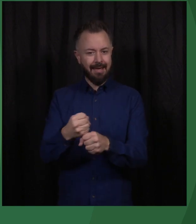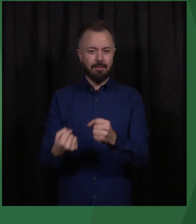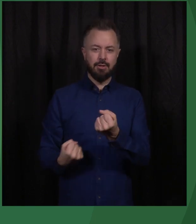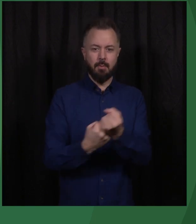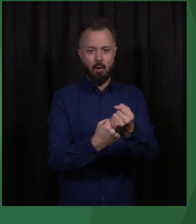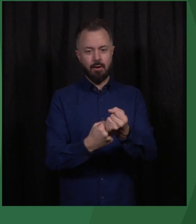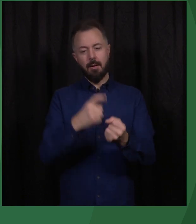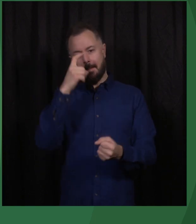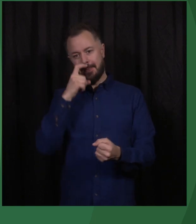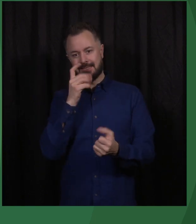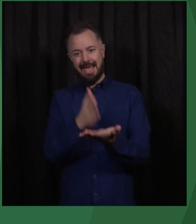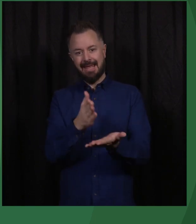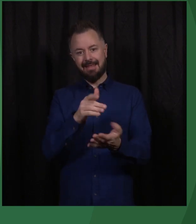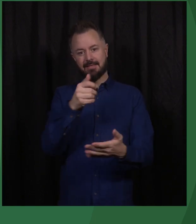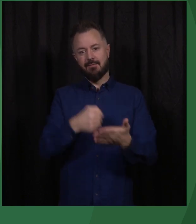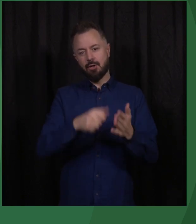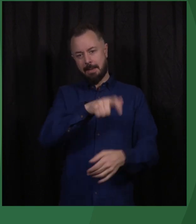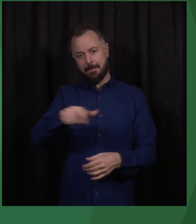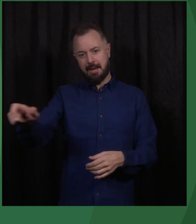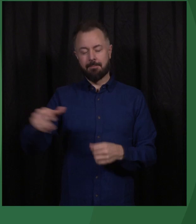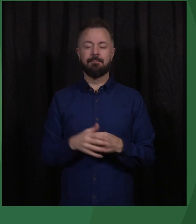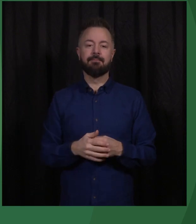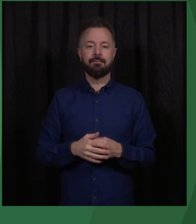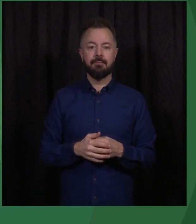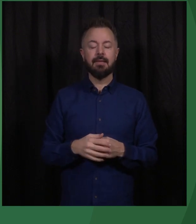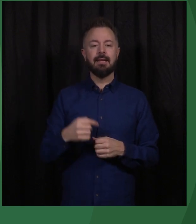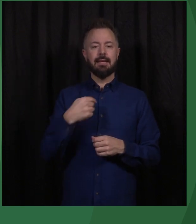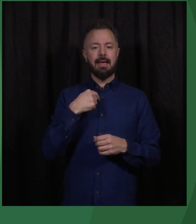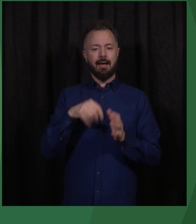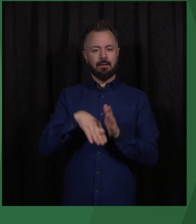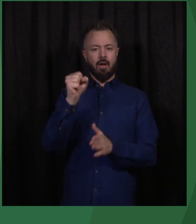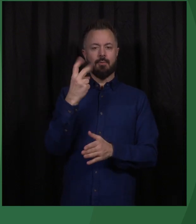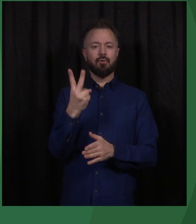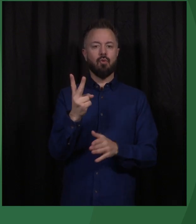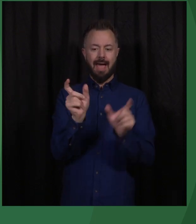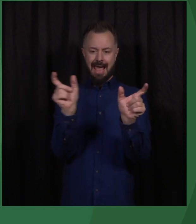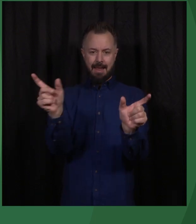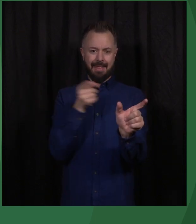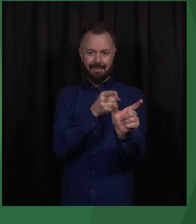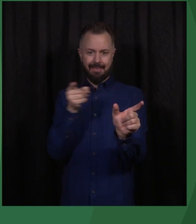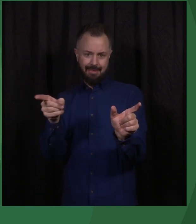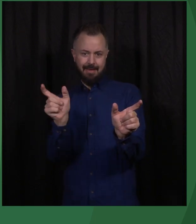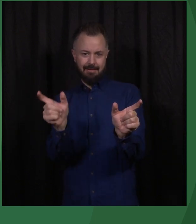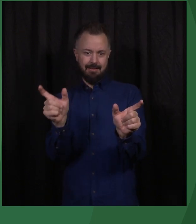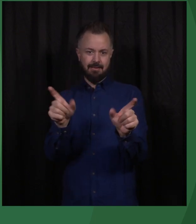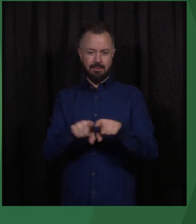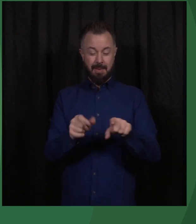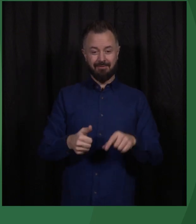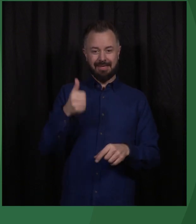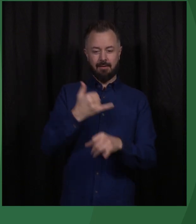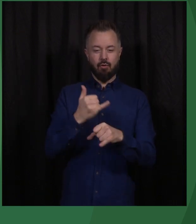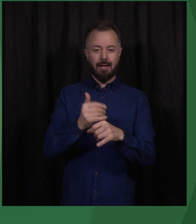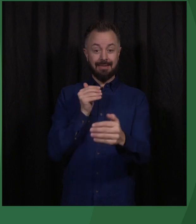rights defenders on the ground. Let me highlight two elements at the very heart of our approach.